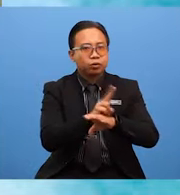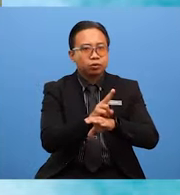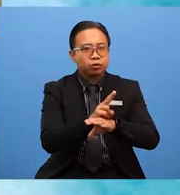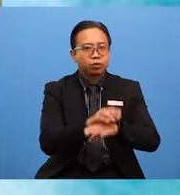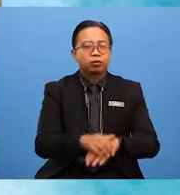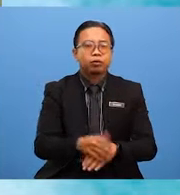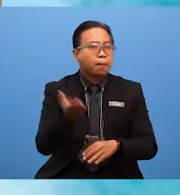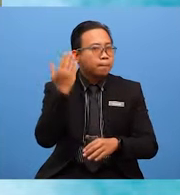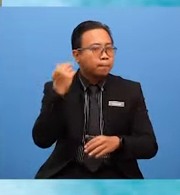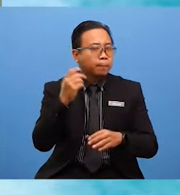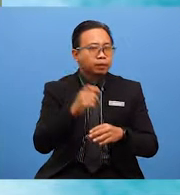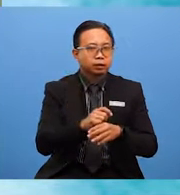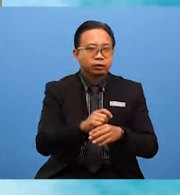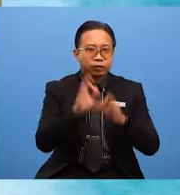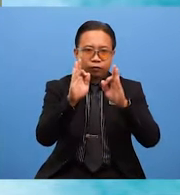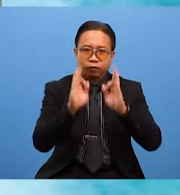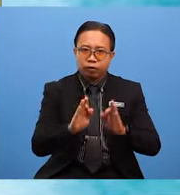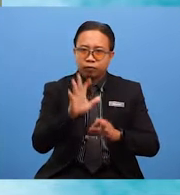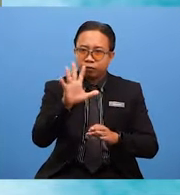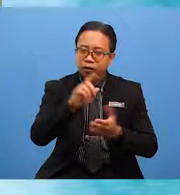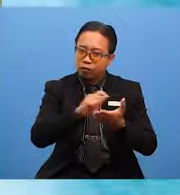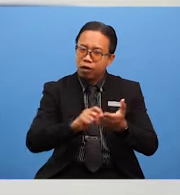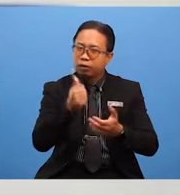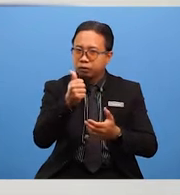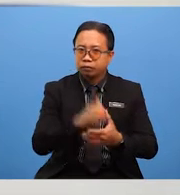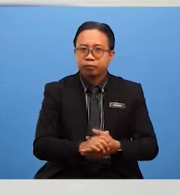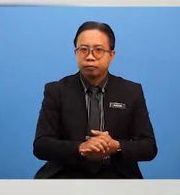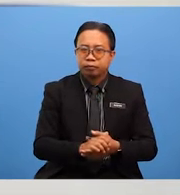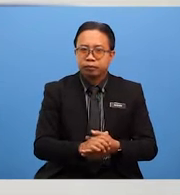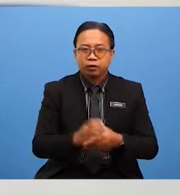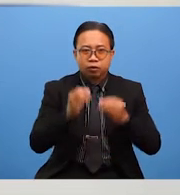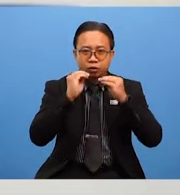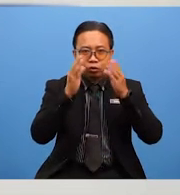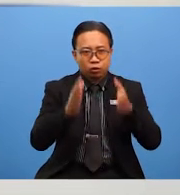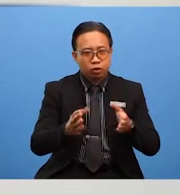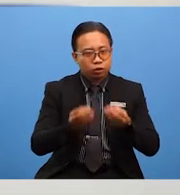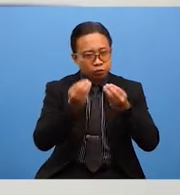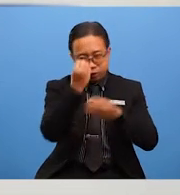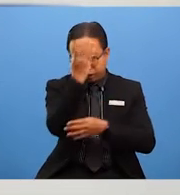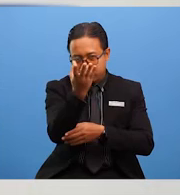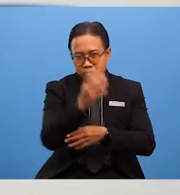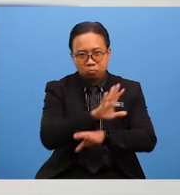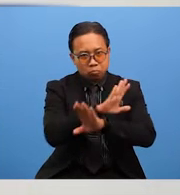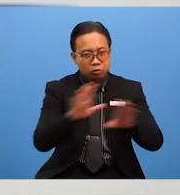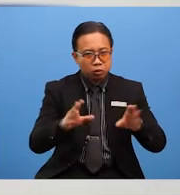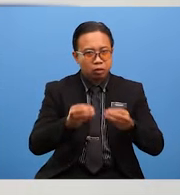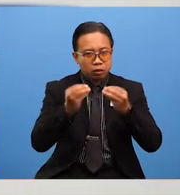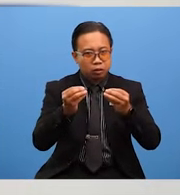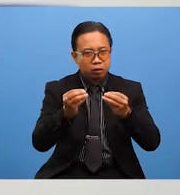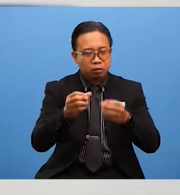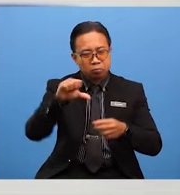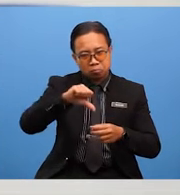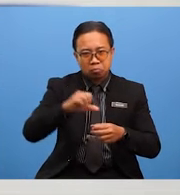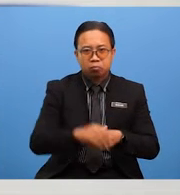to impress. 7. cuenta 7. the best in your SPM, like my teacher always tells us in class. Don't give